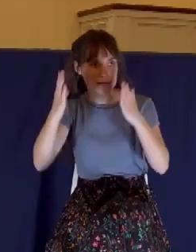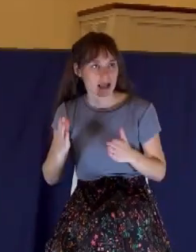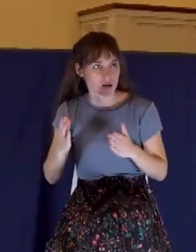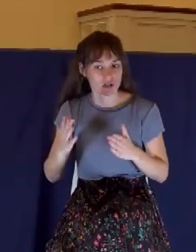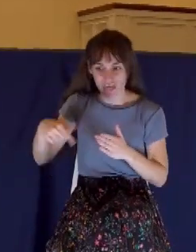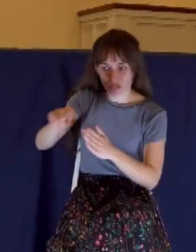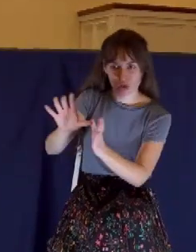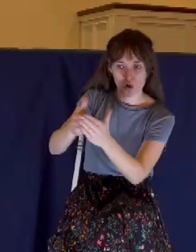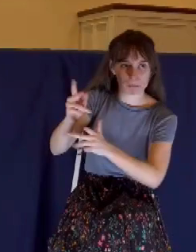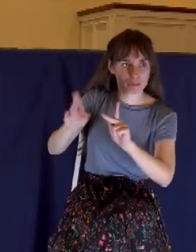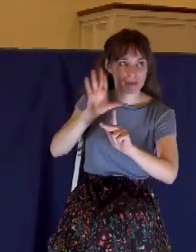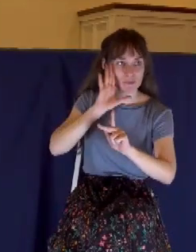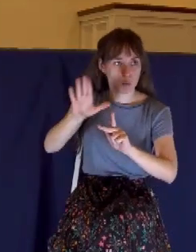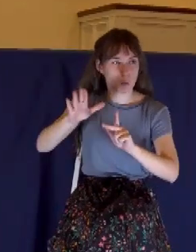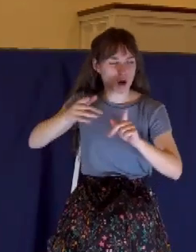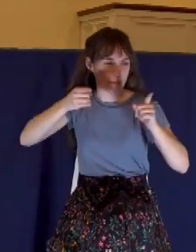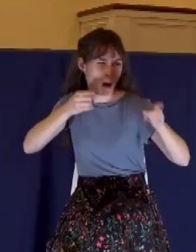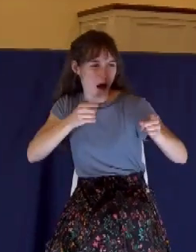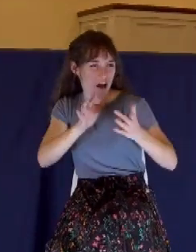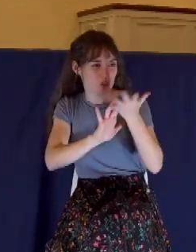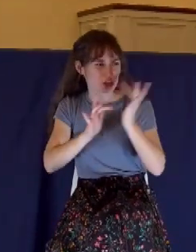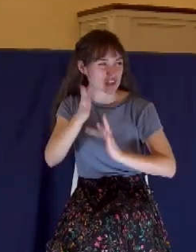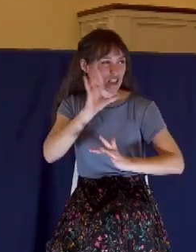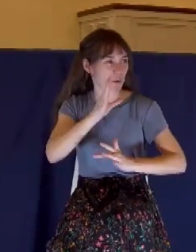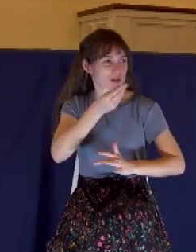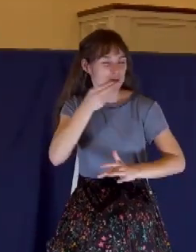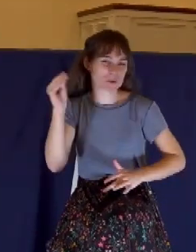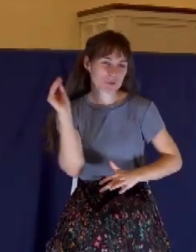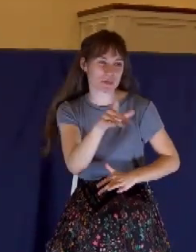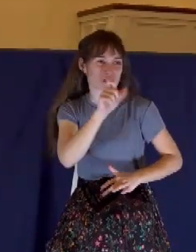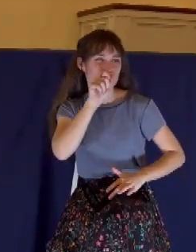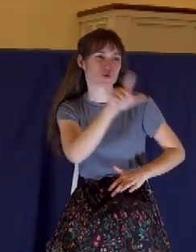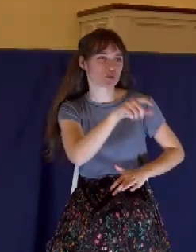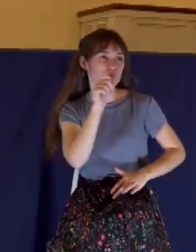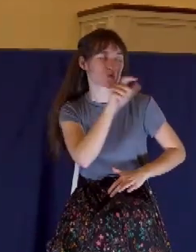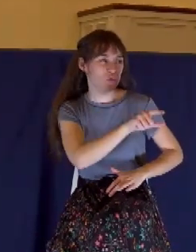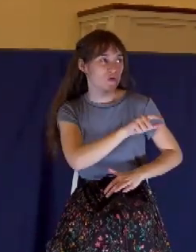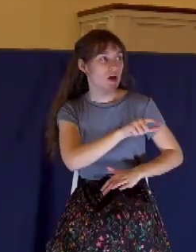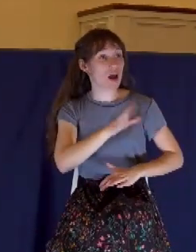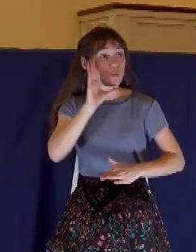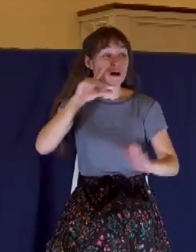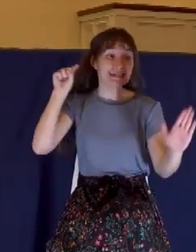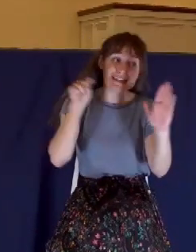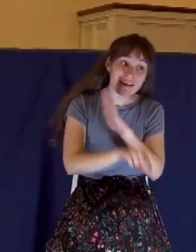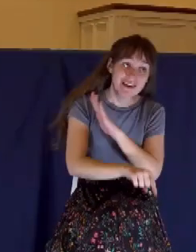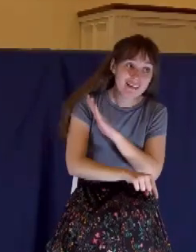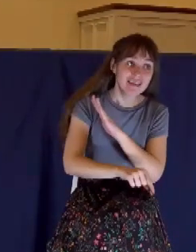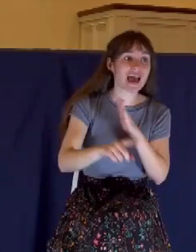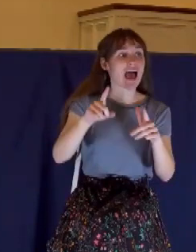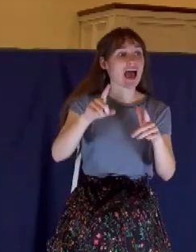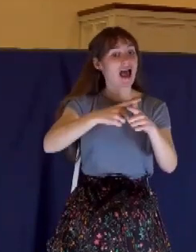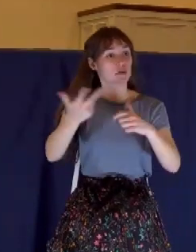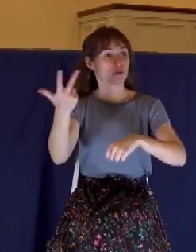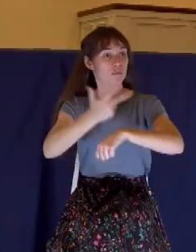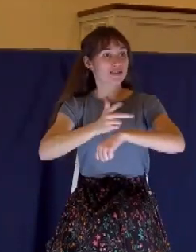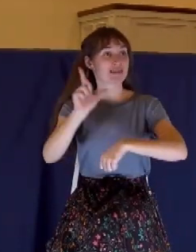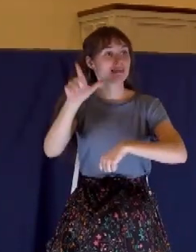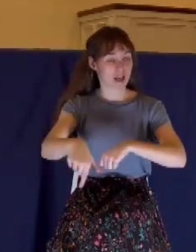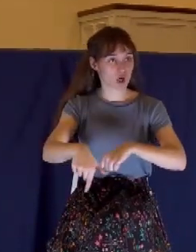upon Him and shall kill Him and the third day He shall rise again. So He told them